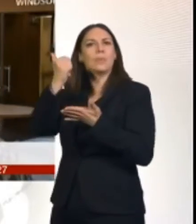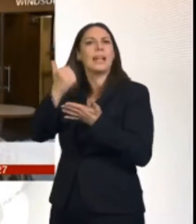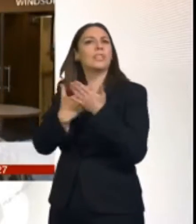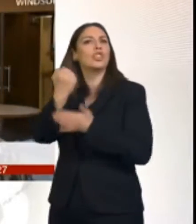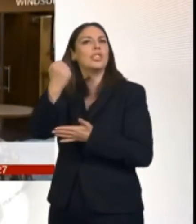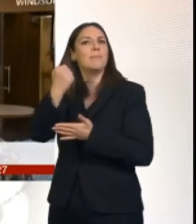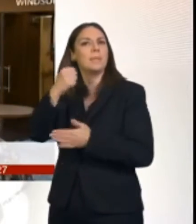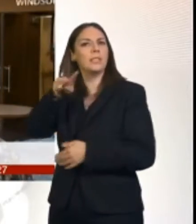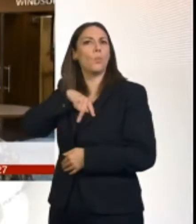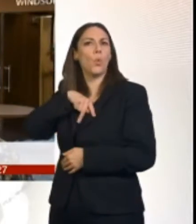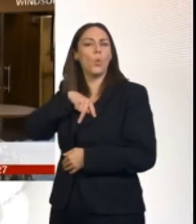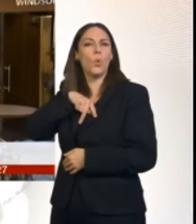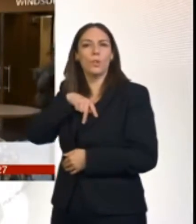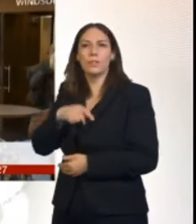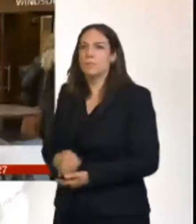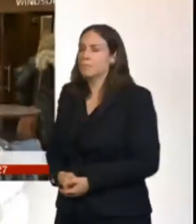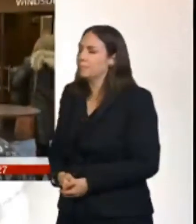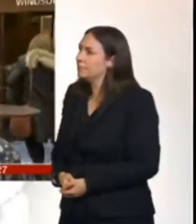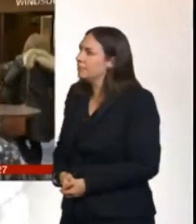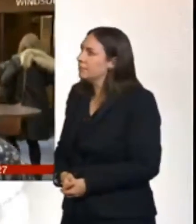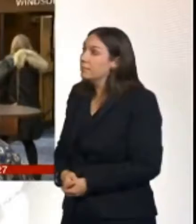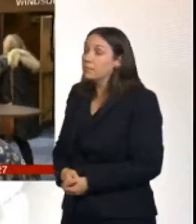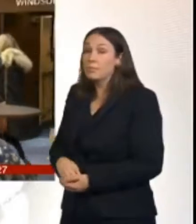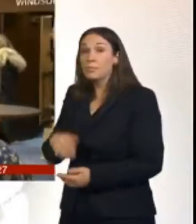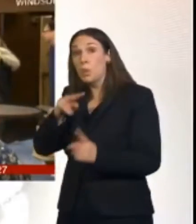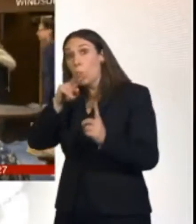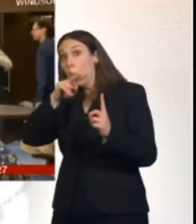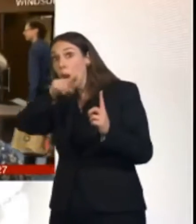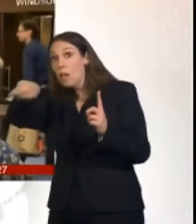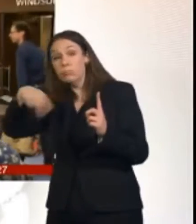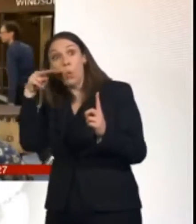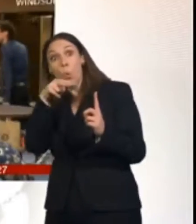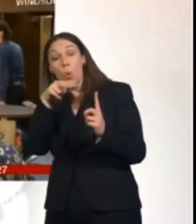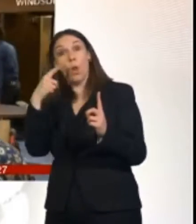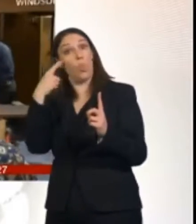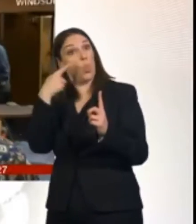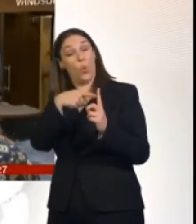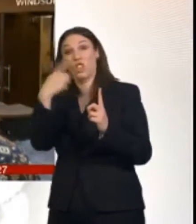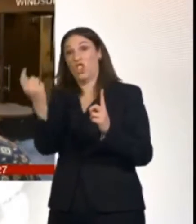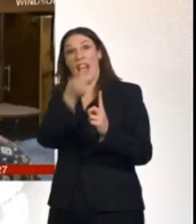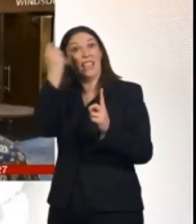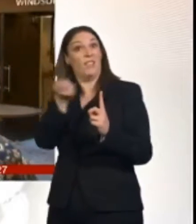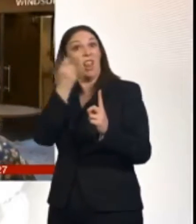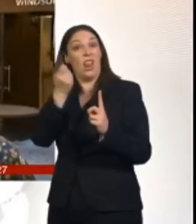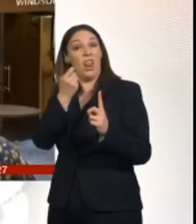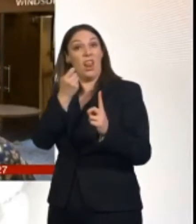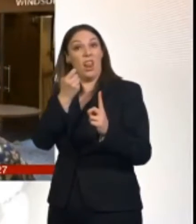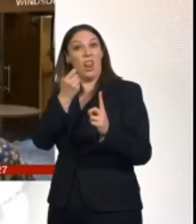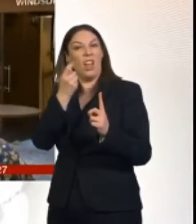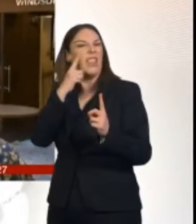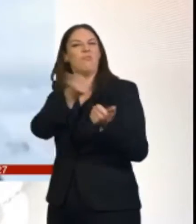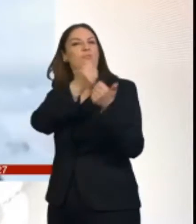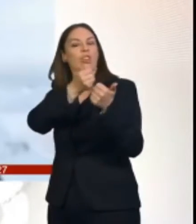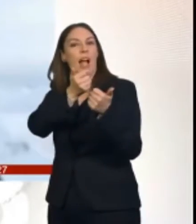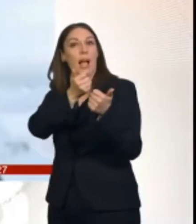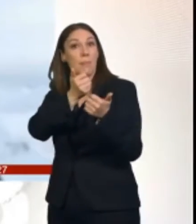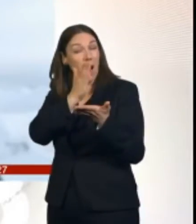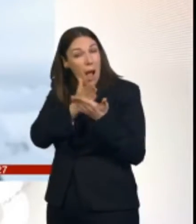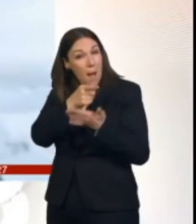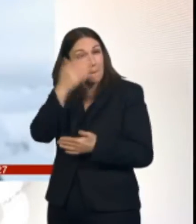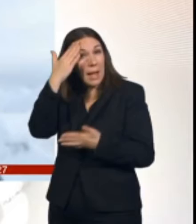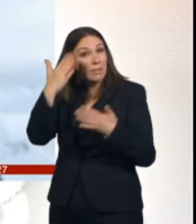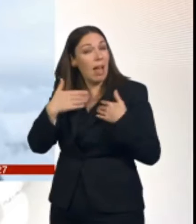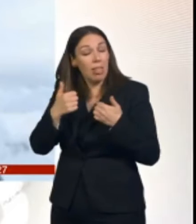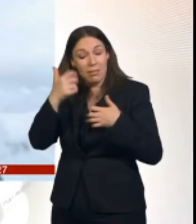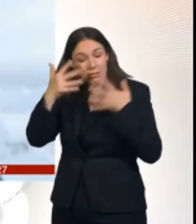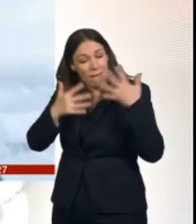have it all. She you know mentally inside her head she didn't have it all. So therefore if other people feel the same way they need to be able